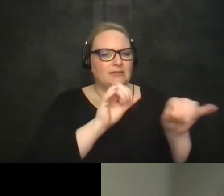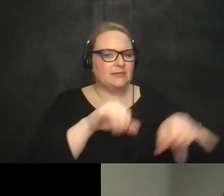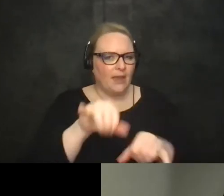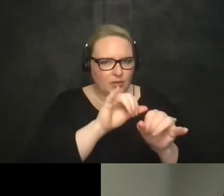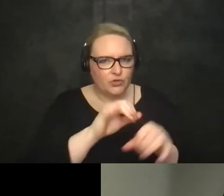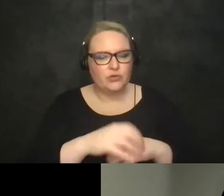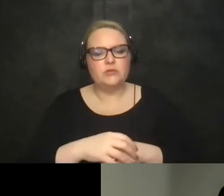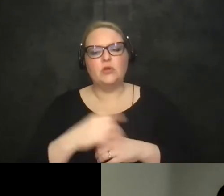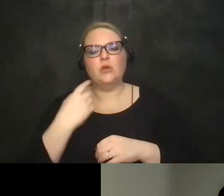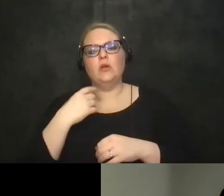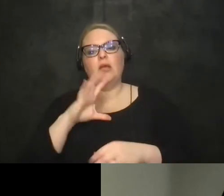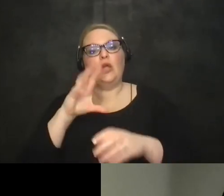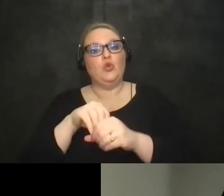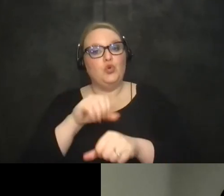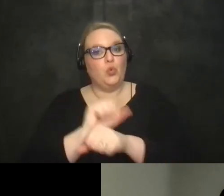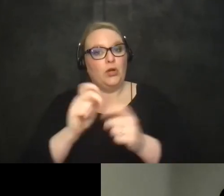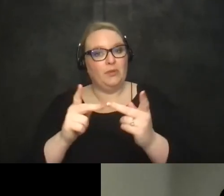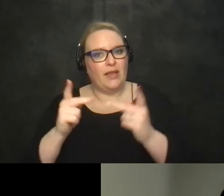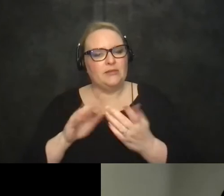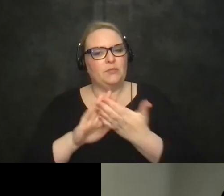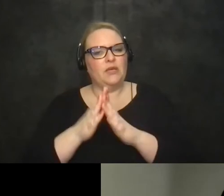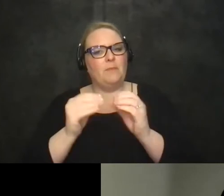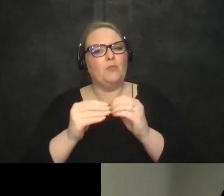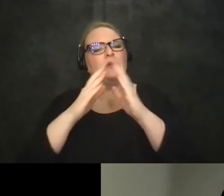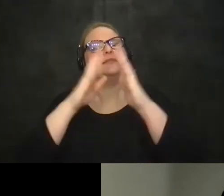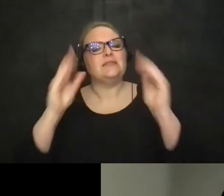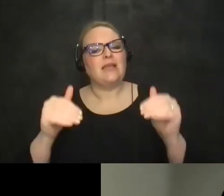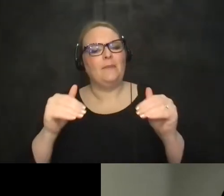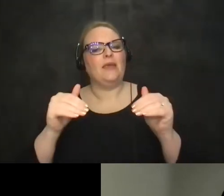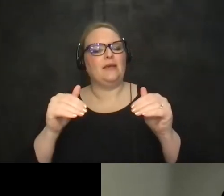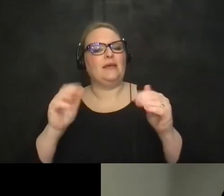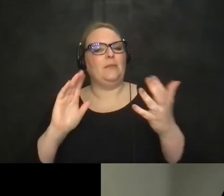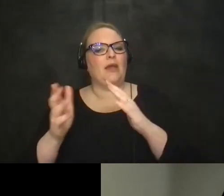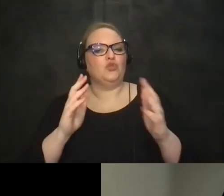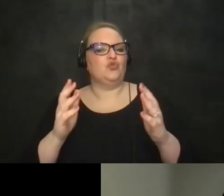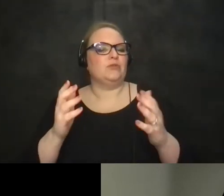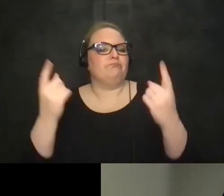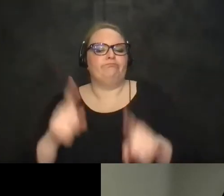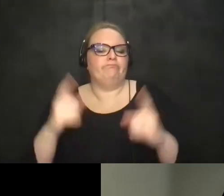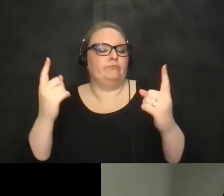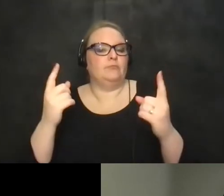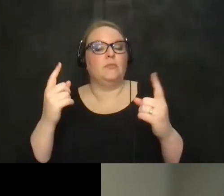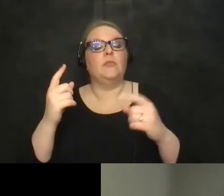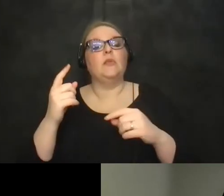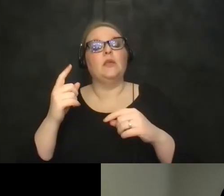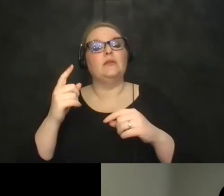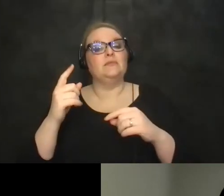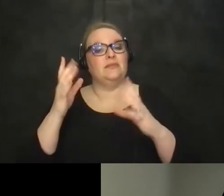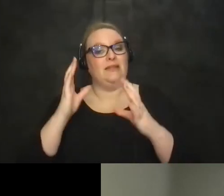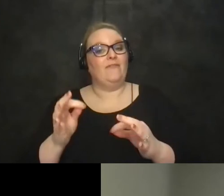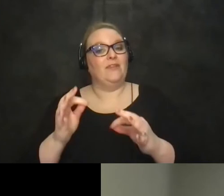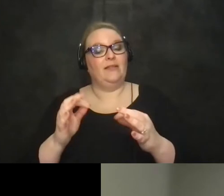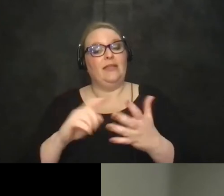inclusion in the workplace became more systemic um and definitely that some of those shifts some of those